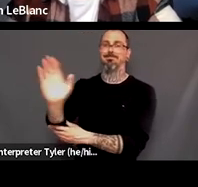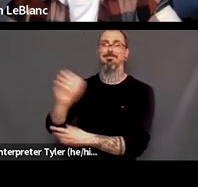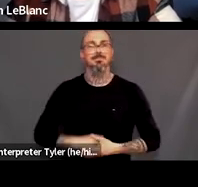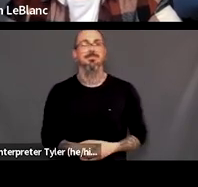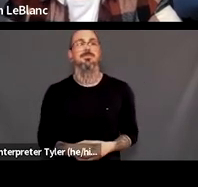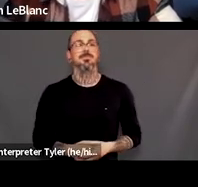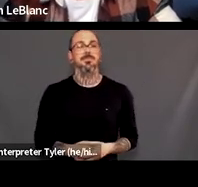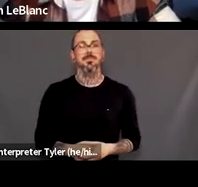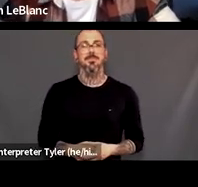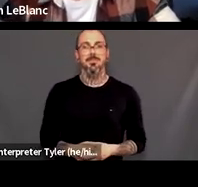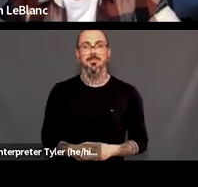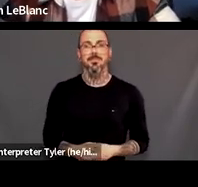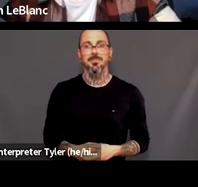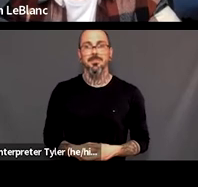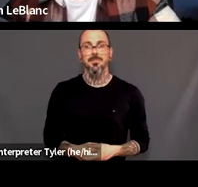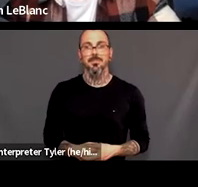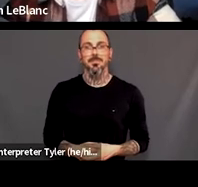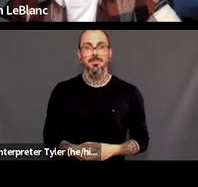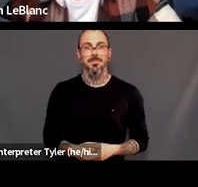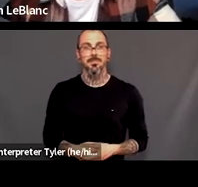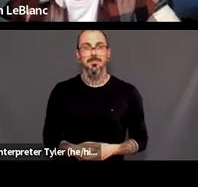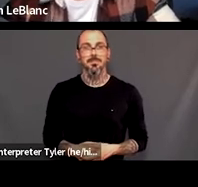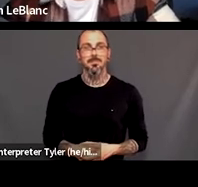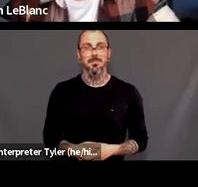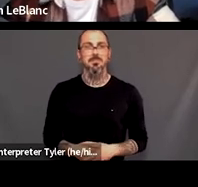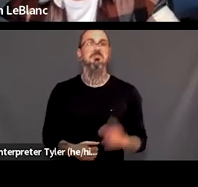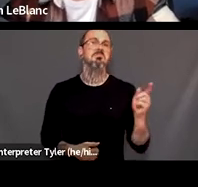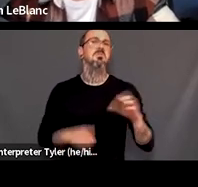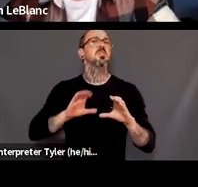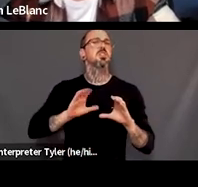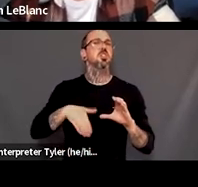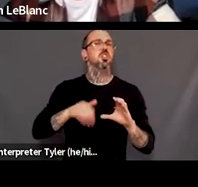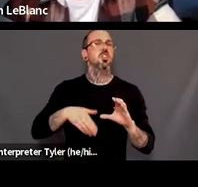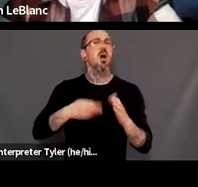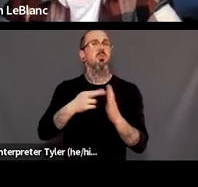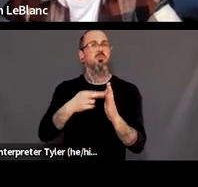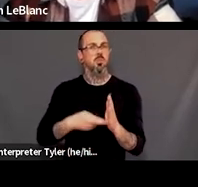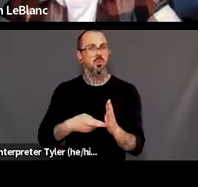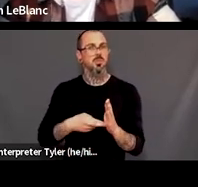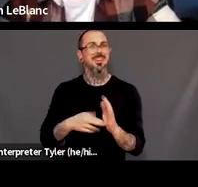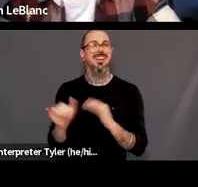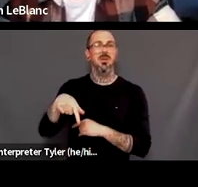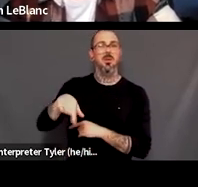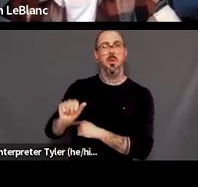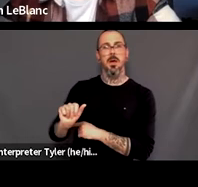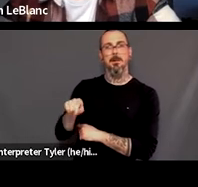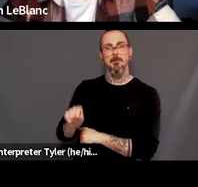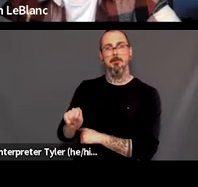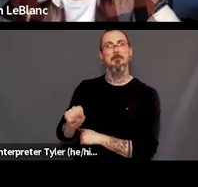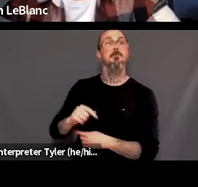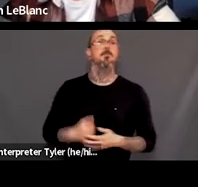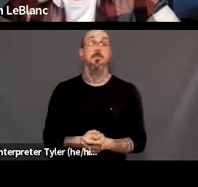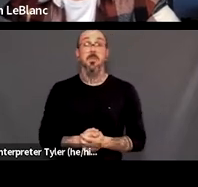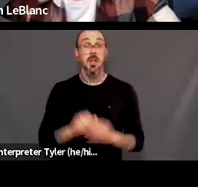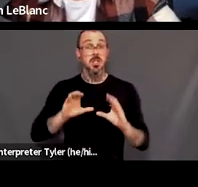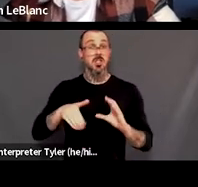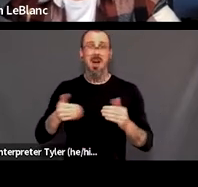and a little bit more of the guidelines these are referring to the chat function and the q a function we welcome an active chat